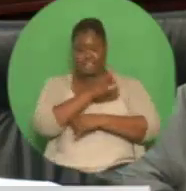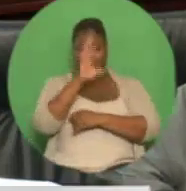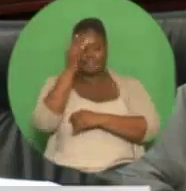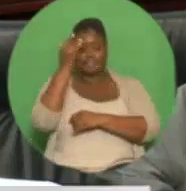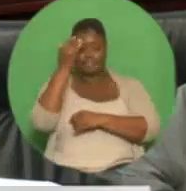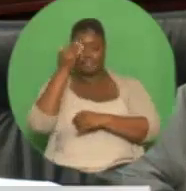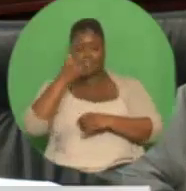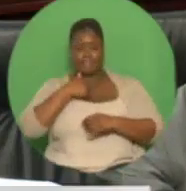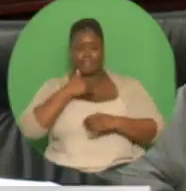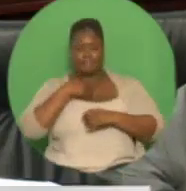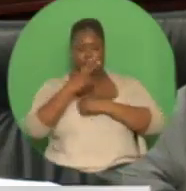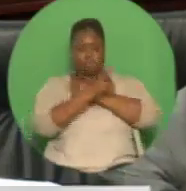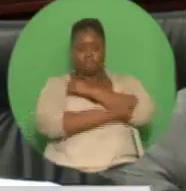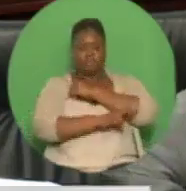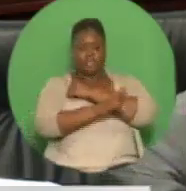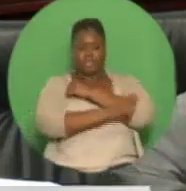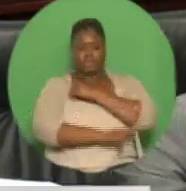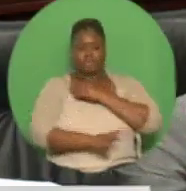upstream.